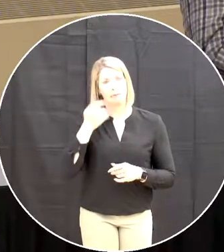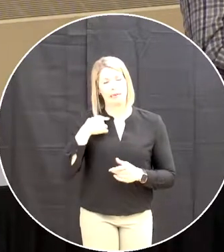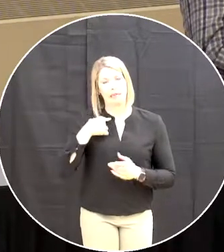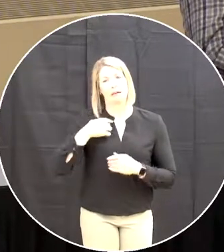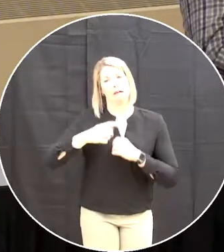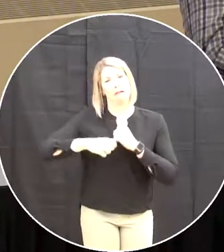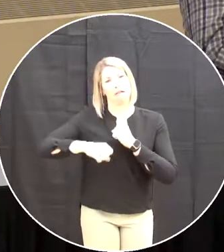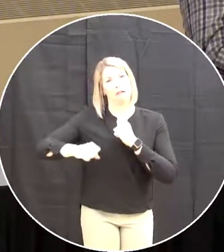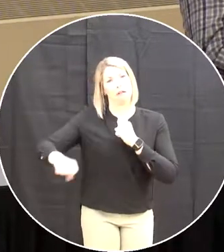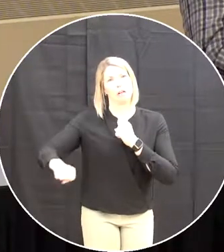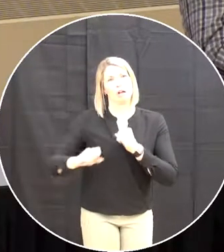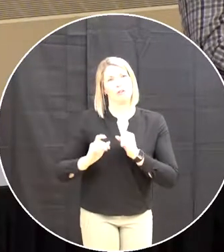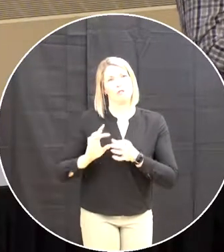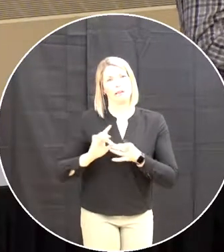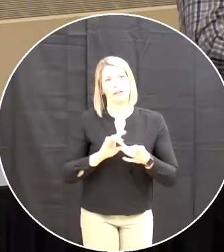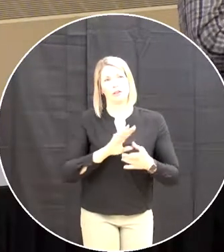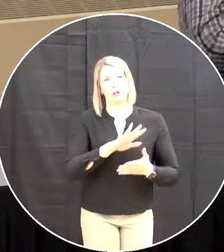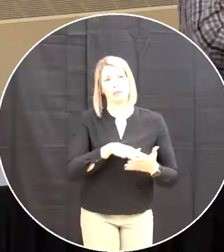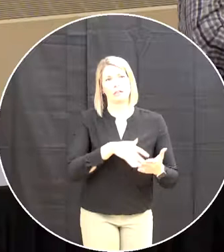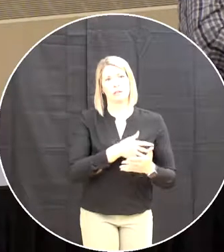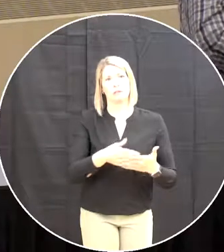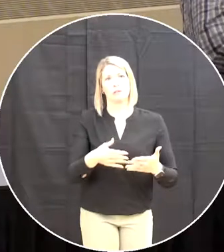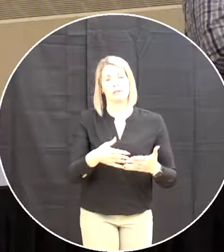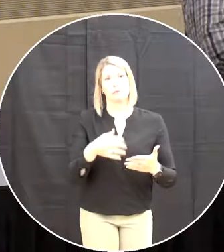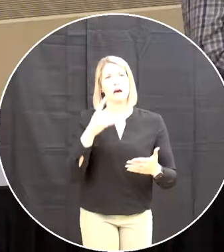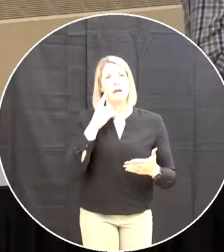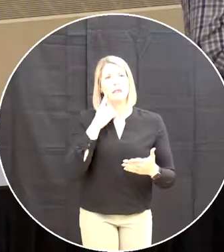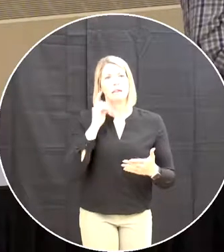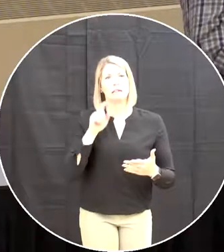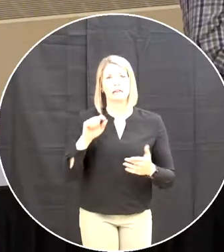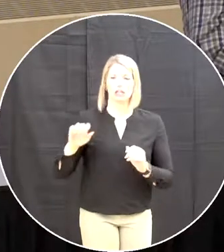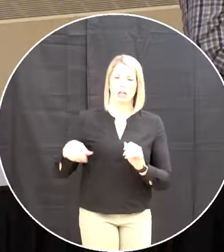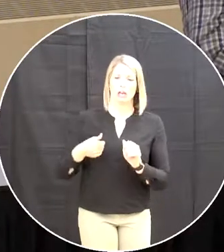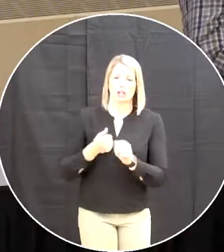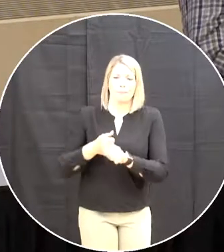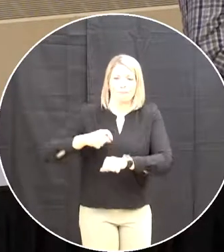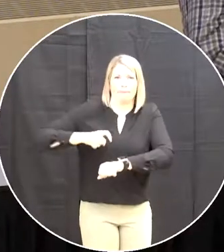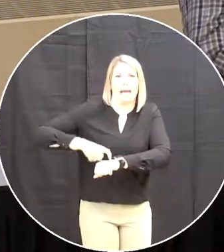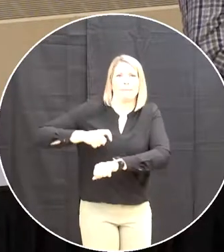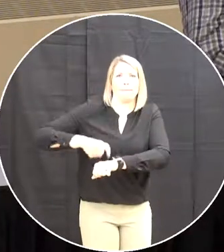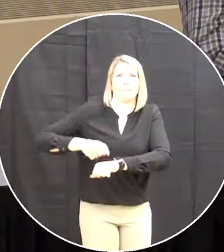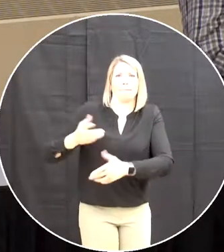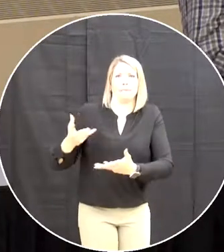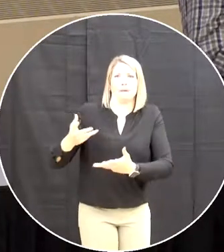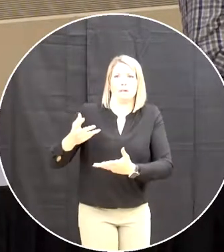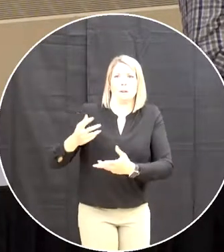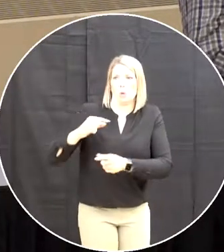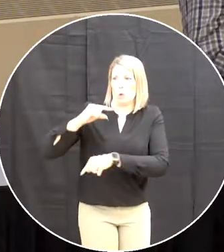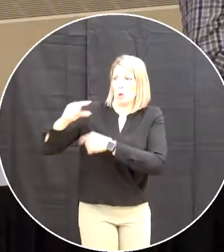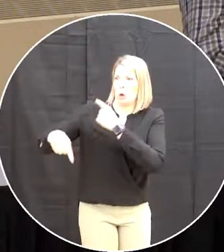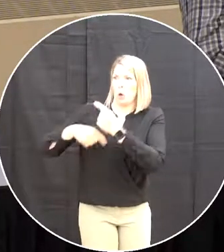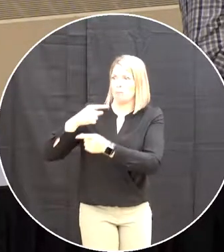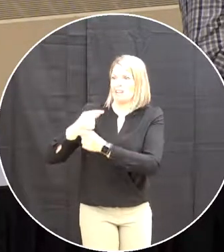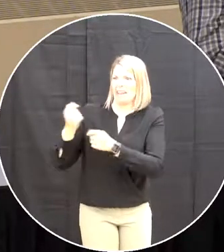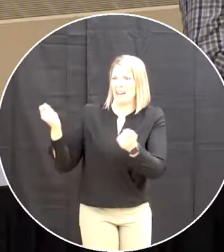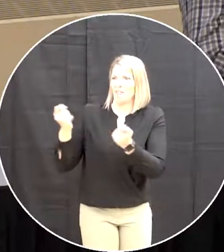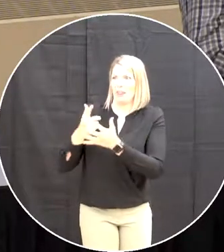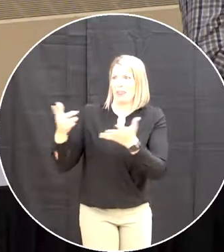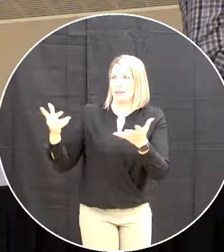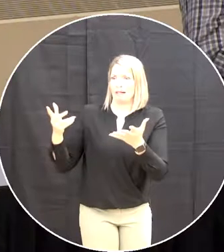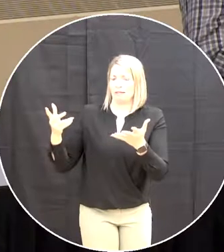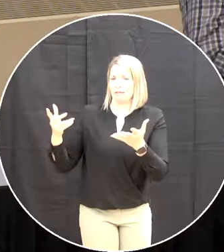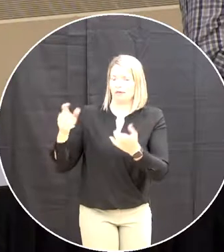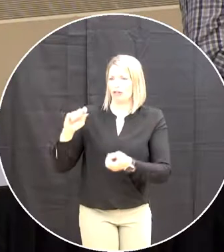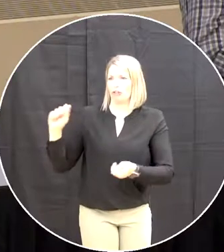but uh i think we need to catch up with the times uh everything that happens globally is being done differently and the way we conduct our